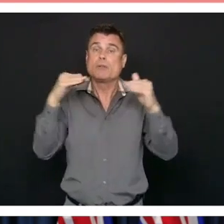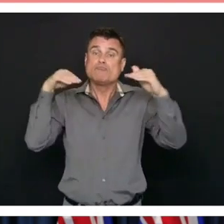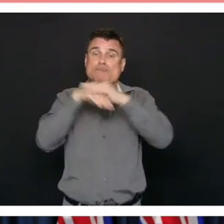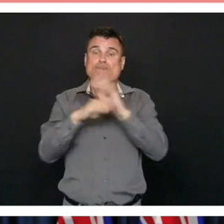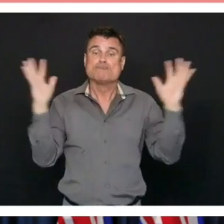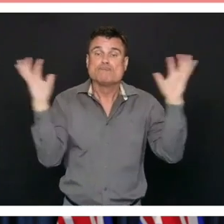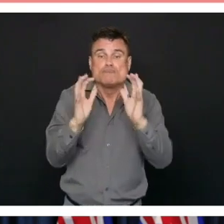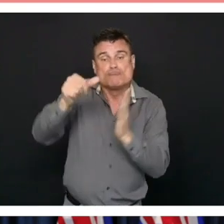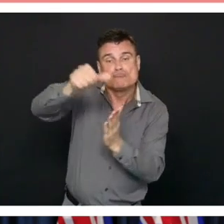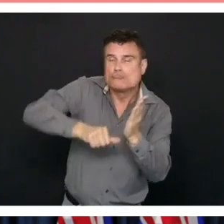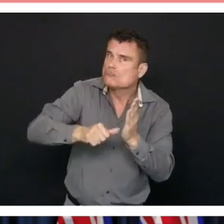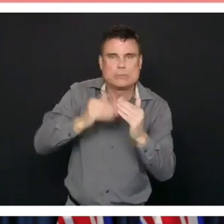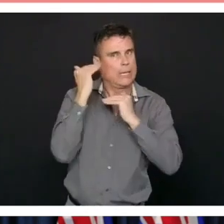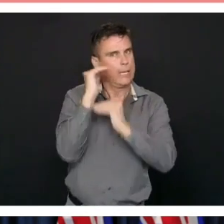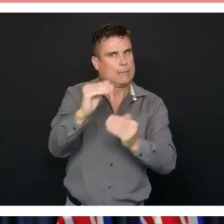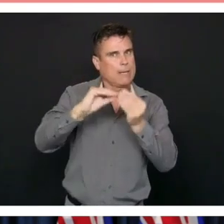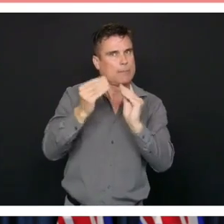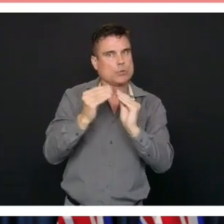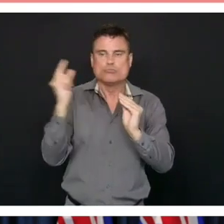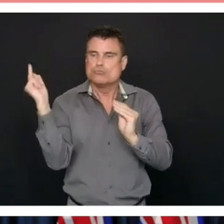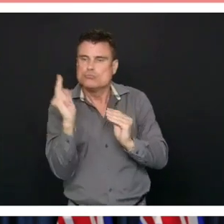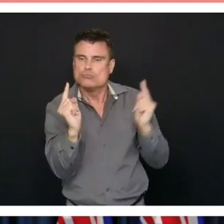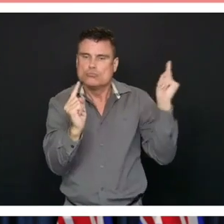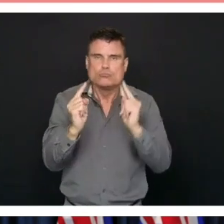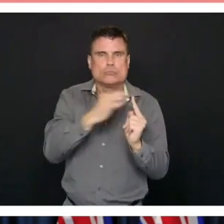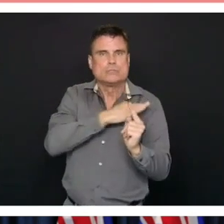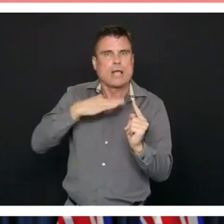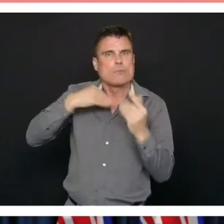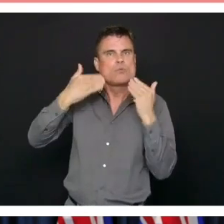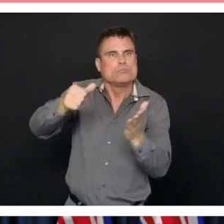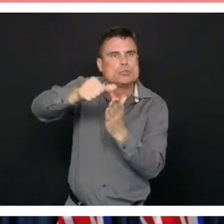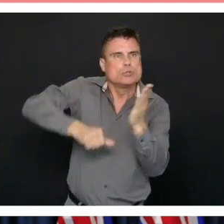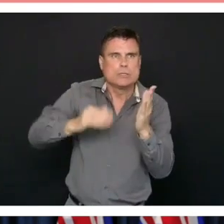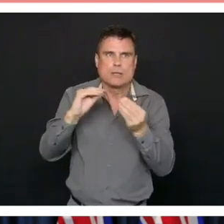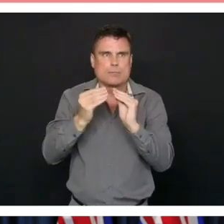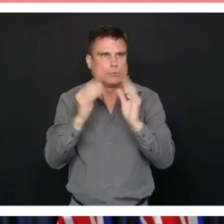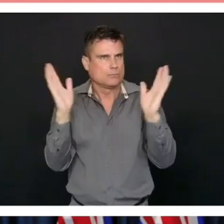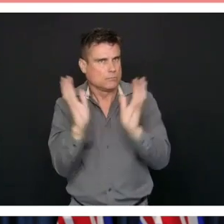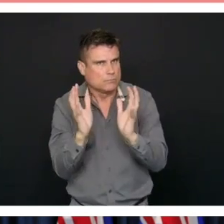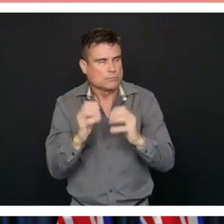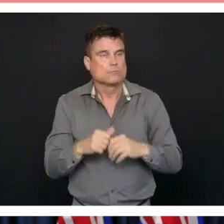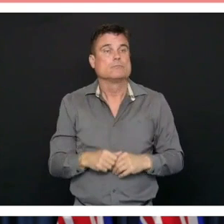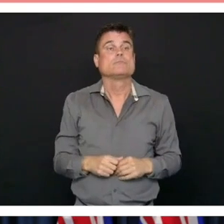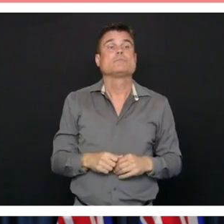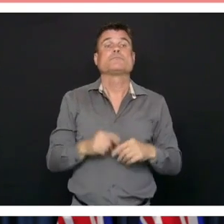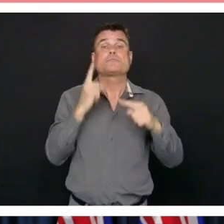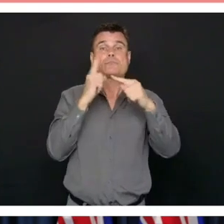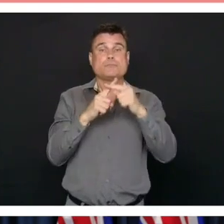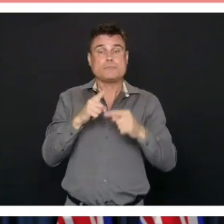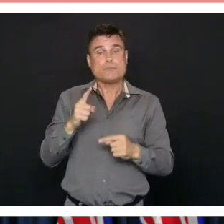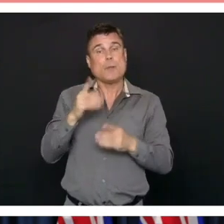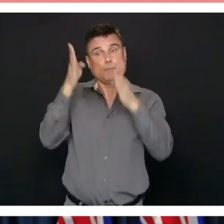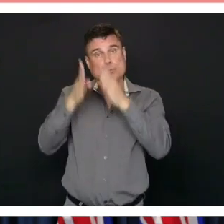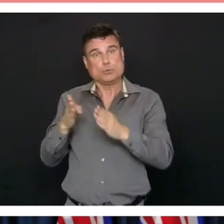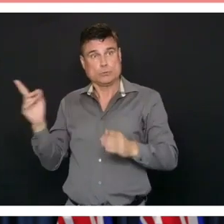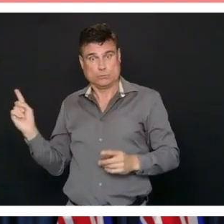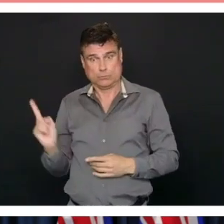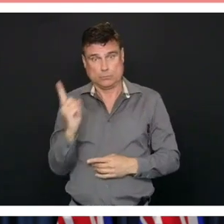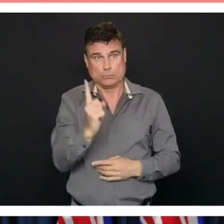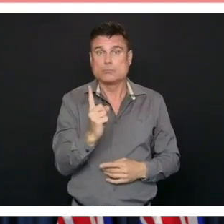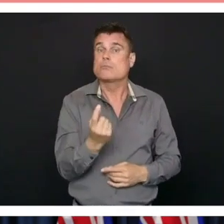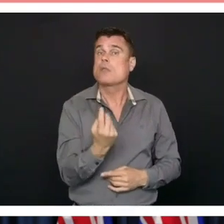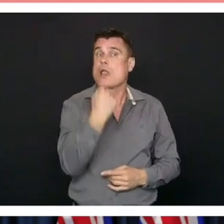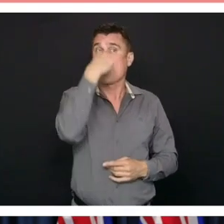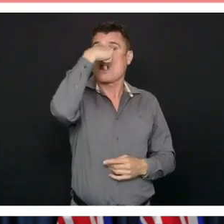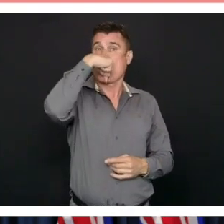tube down into someone's throat because we know those are situations that increase the risk of a transfer of the virus. These protocols